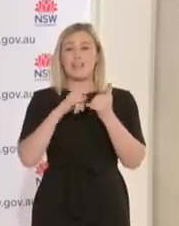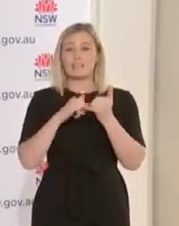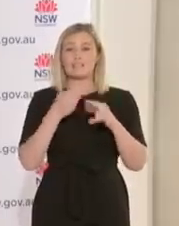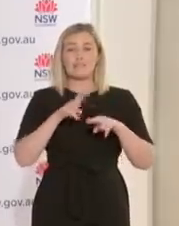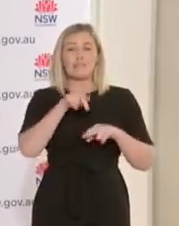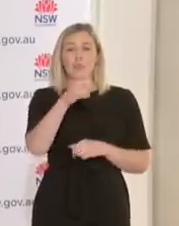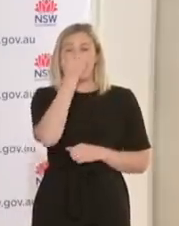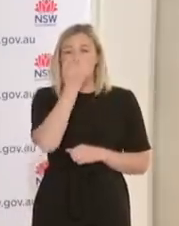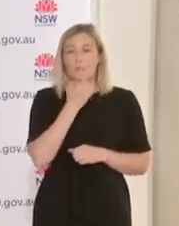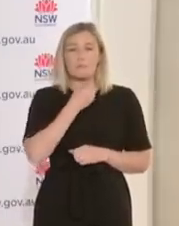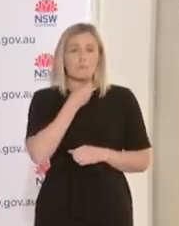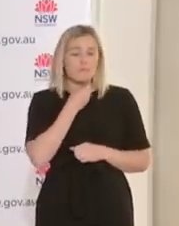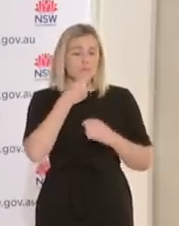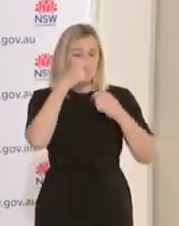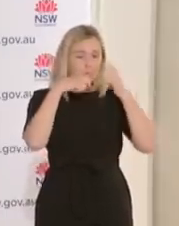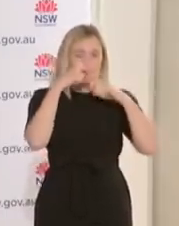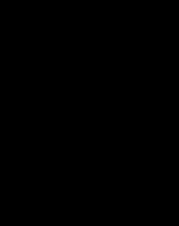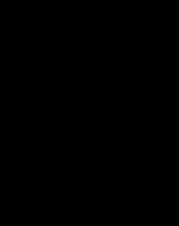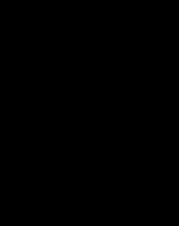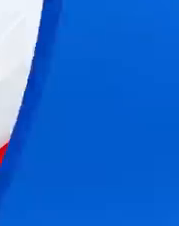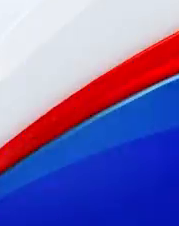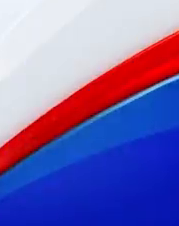please follow all the public health advice. Thank you.